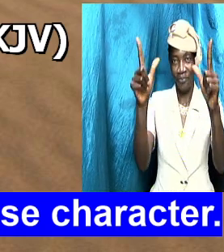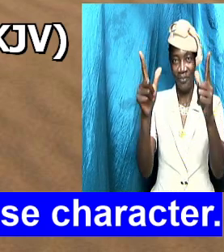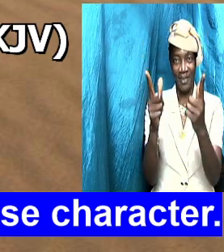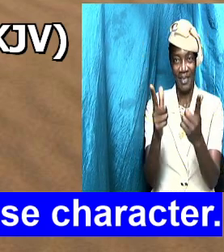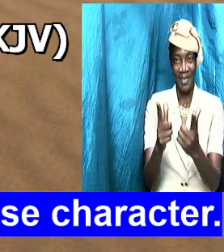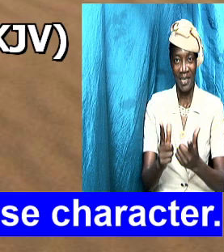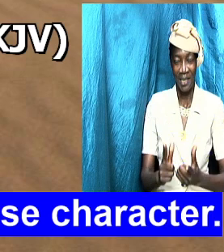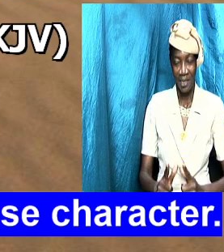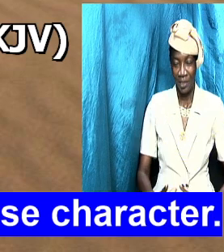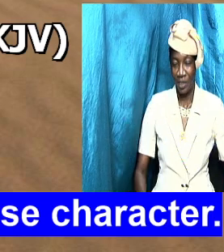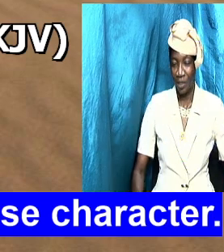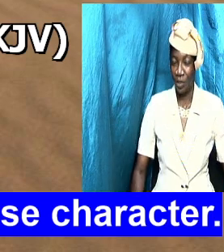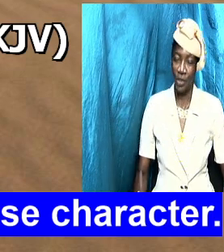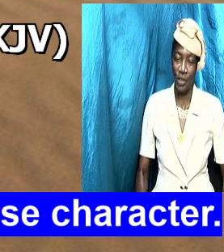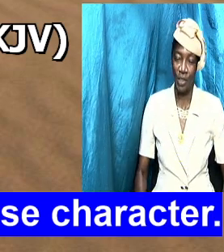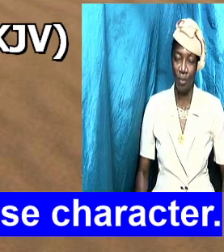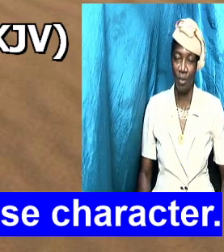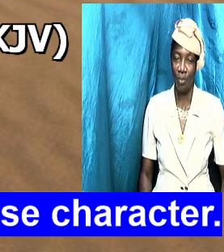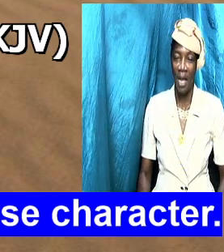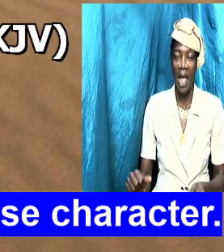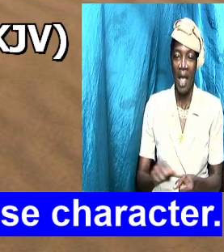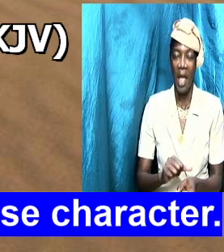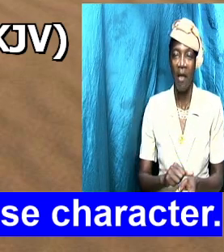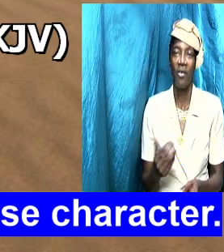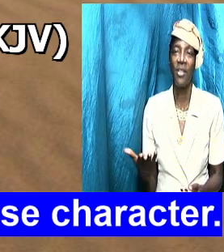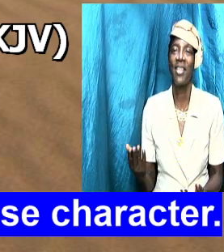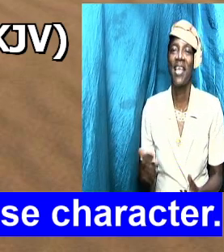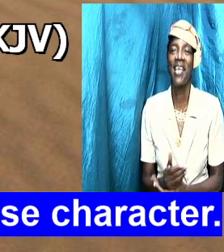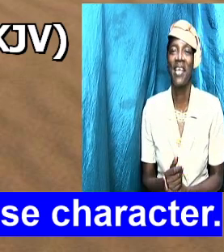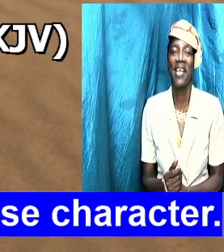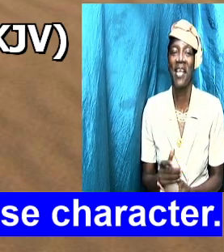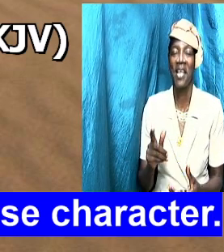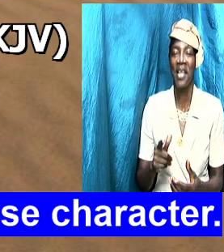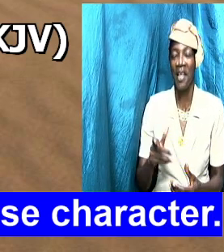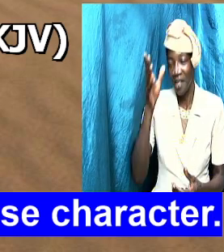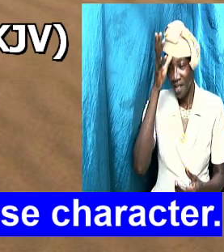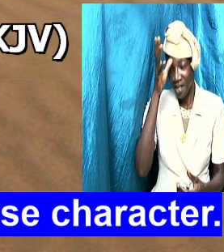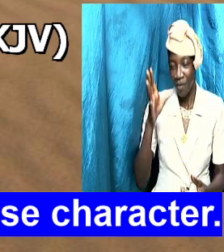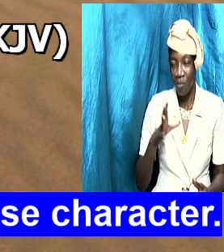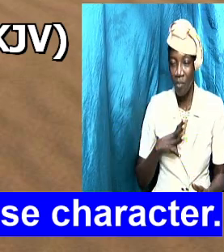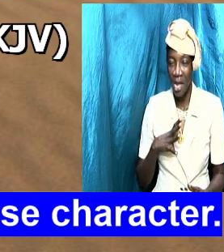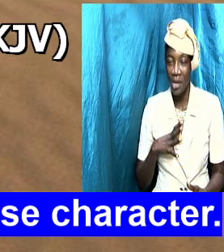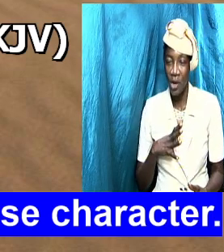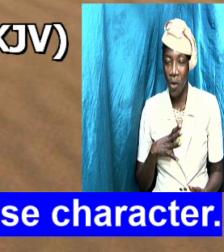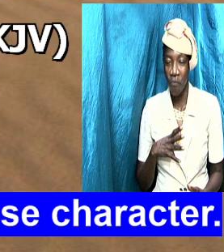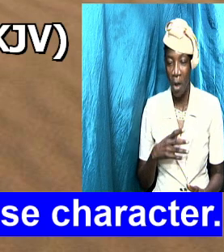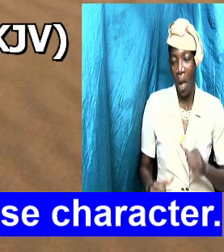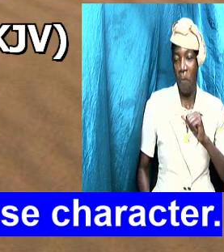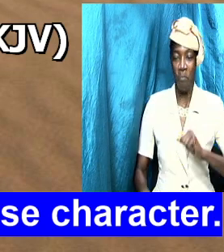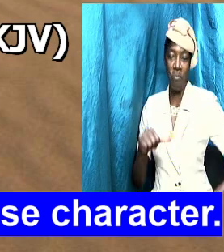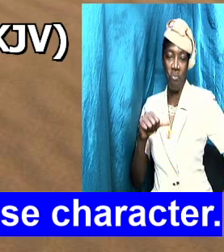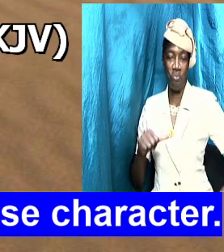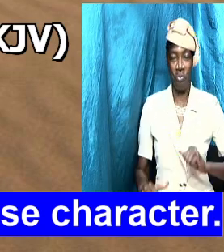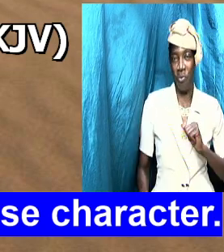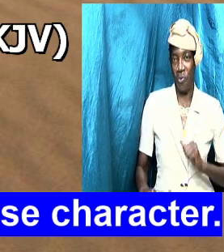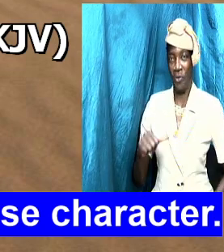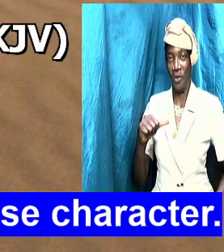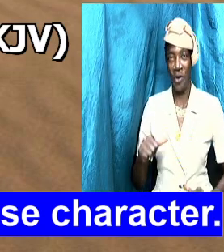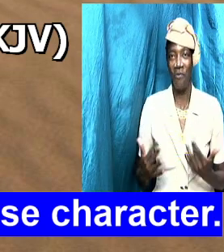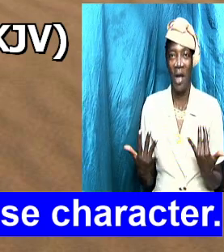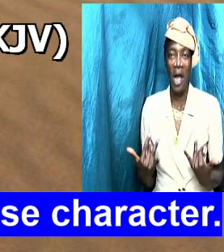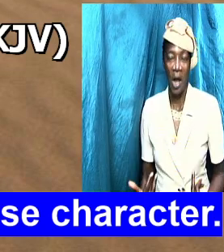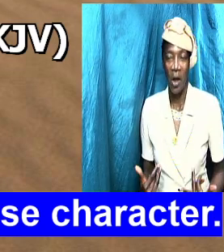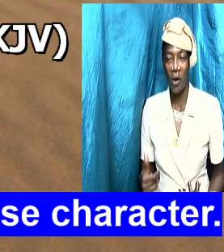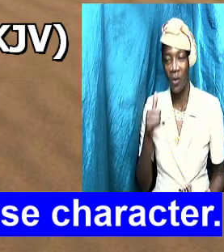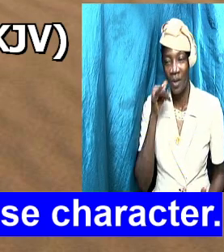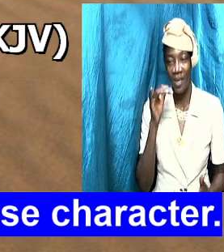all shaped up and everything and men love to go boast often about how their wives are